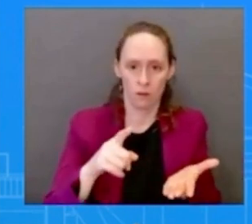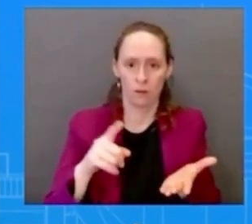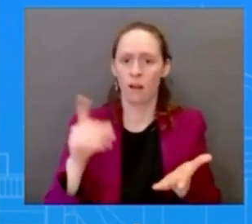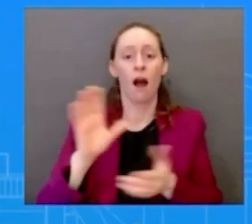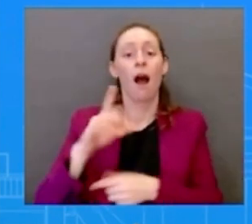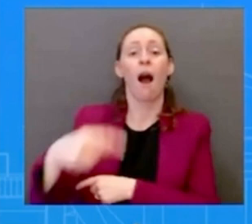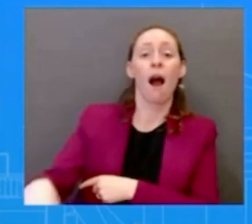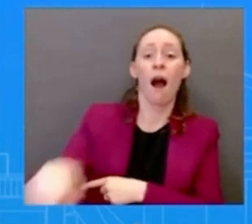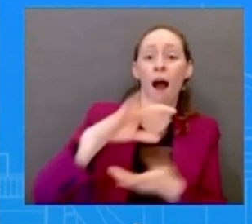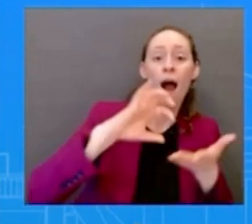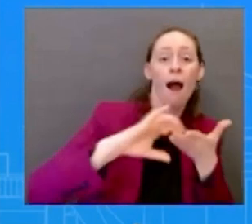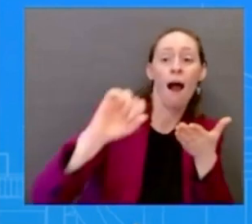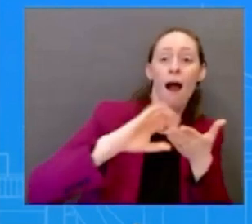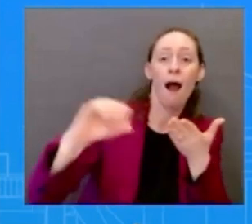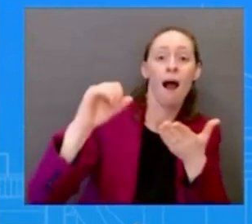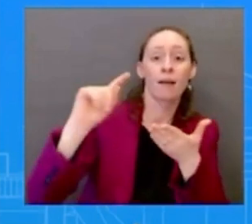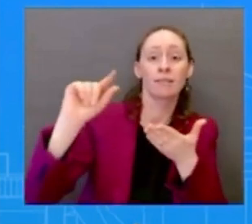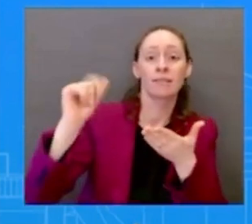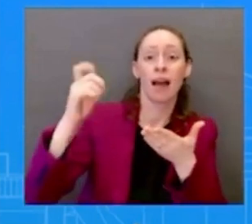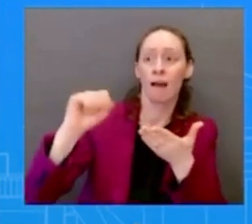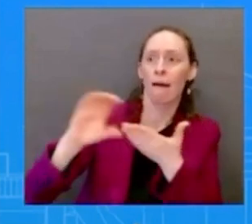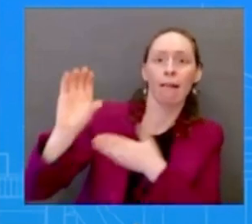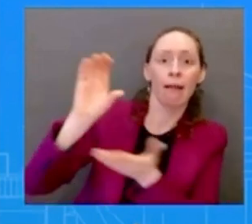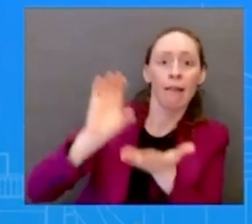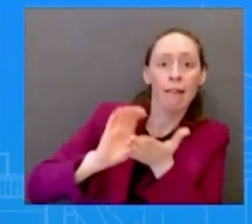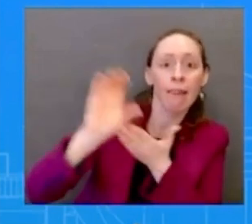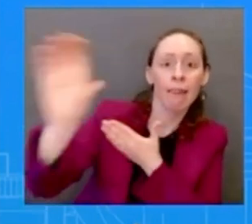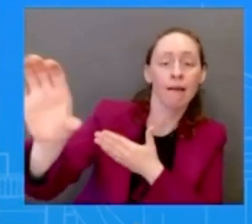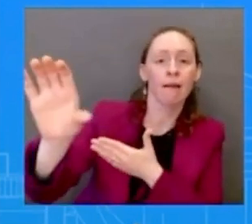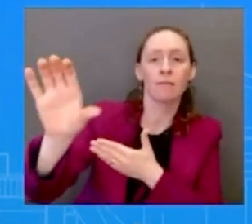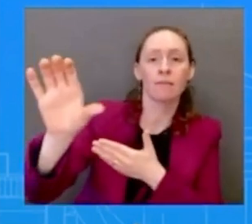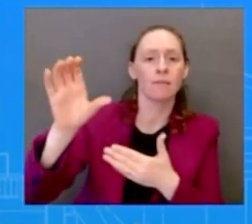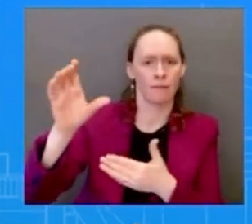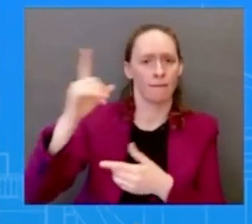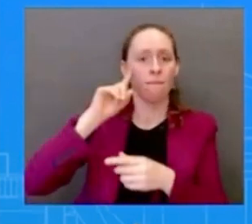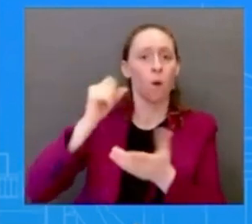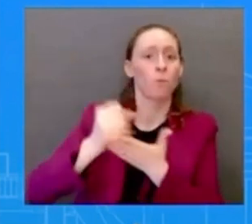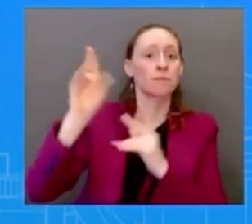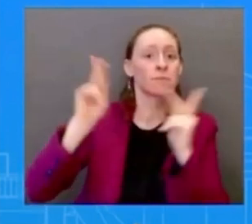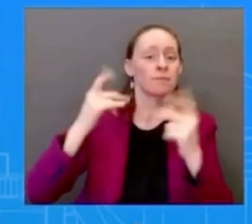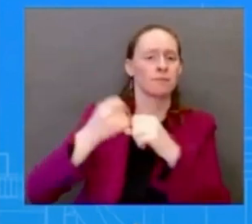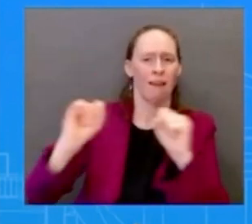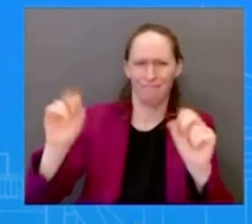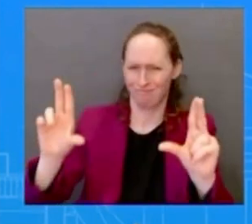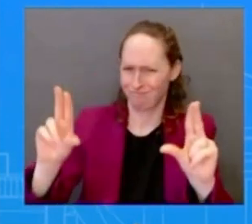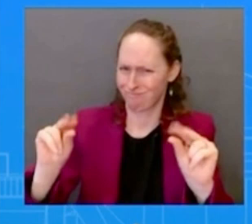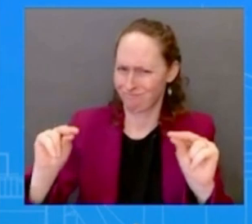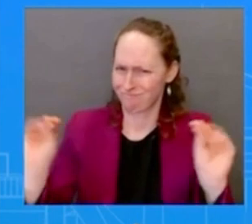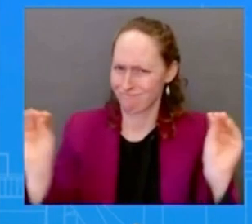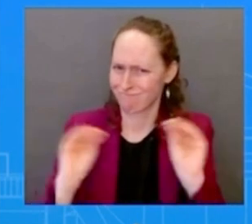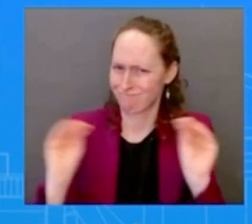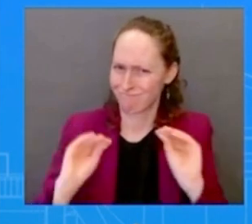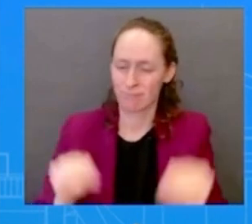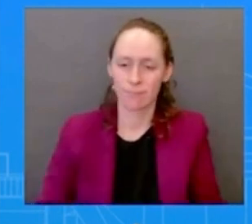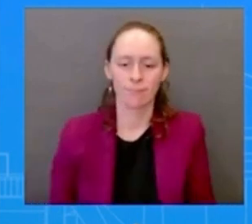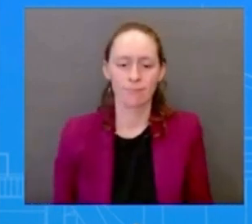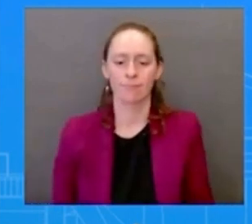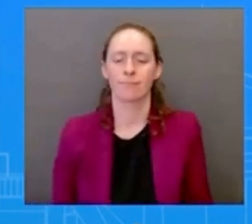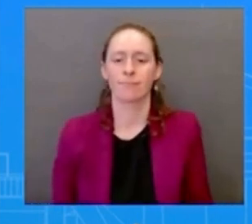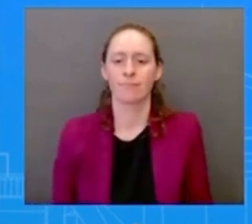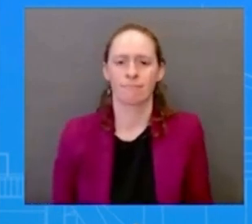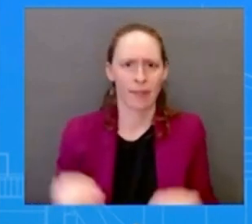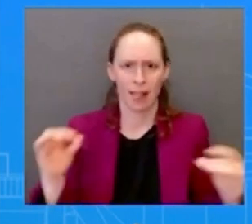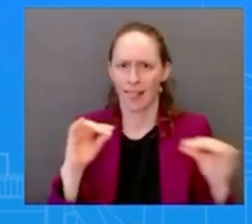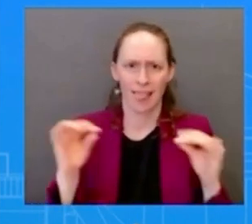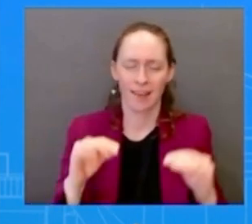remains sound and so those actions that uh that the government took the weekend but i think well i can tell you this that we have